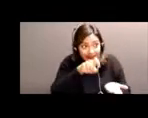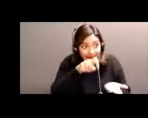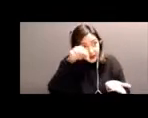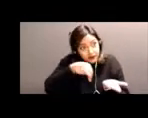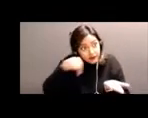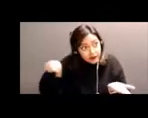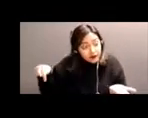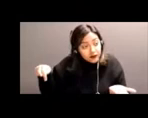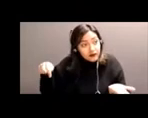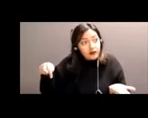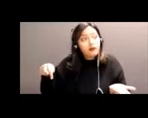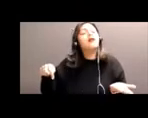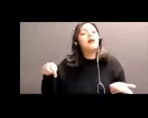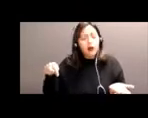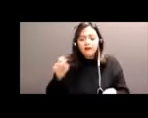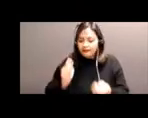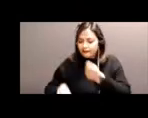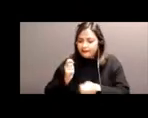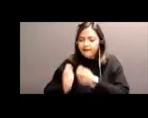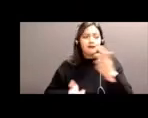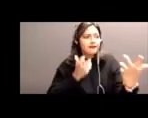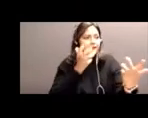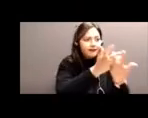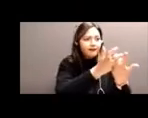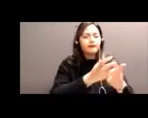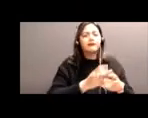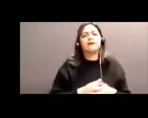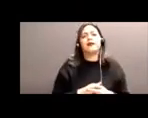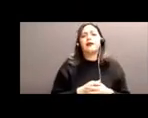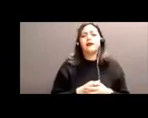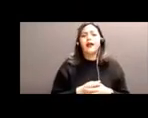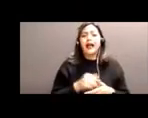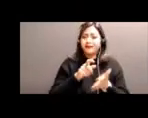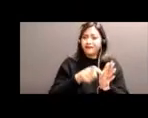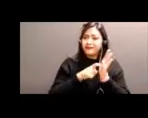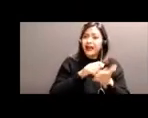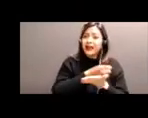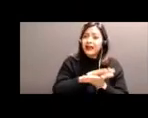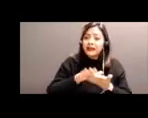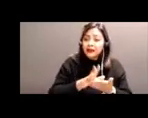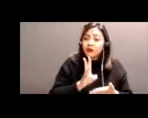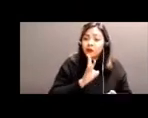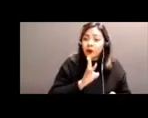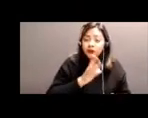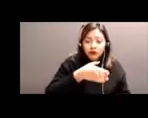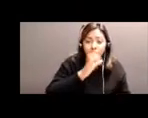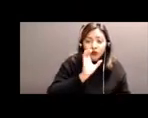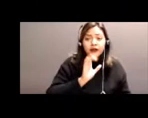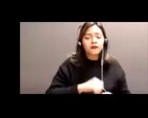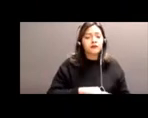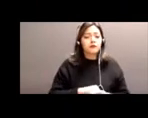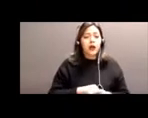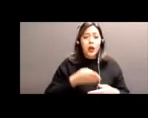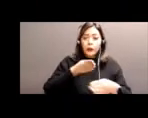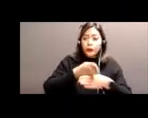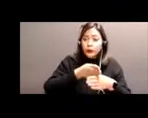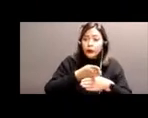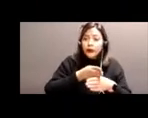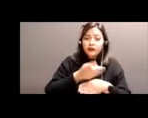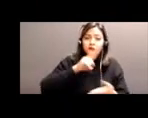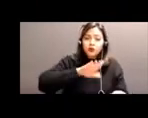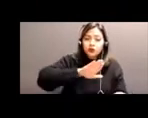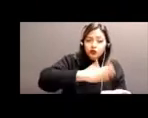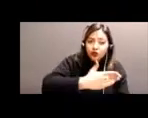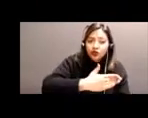The necessities of life. Safe, clean water to drink. Wood for heating. Healthy eating. Water